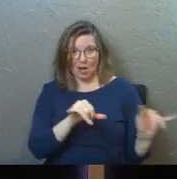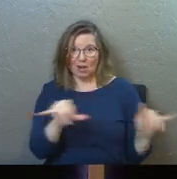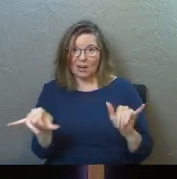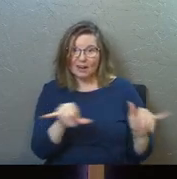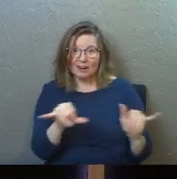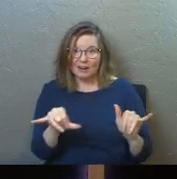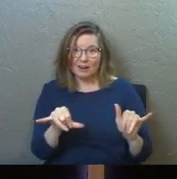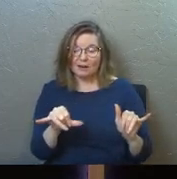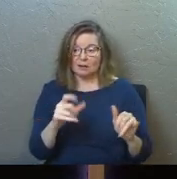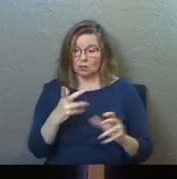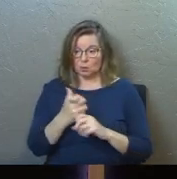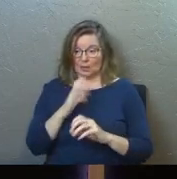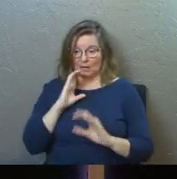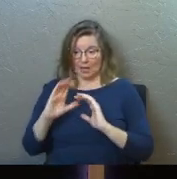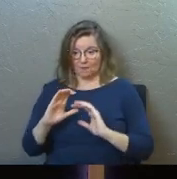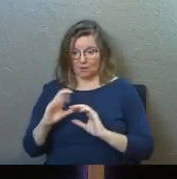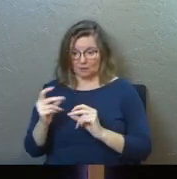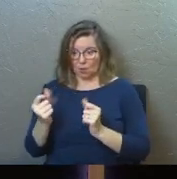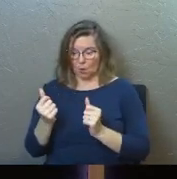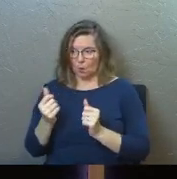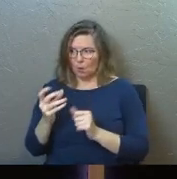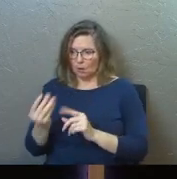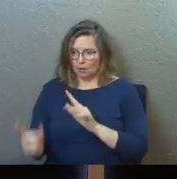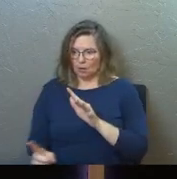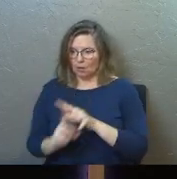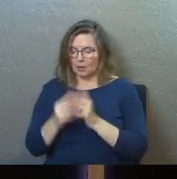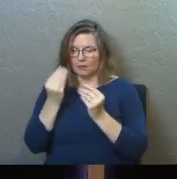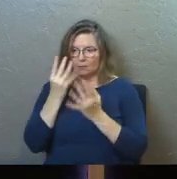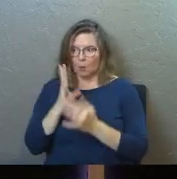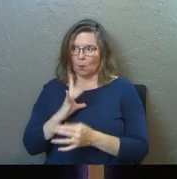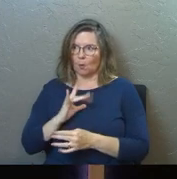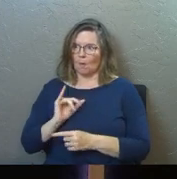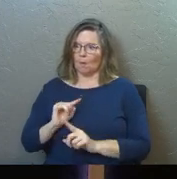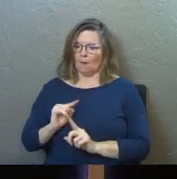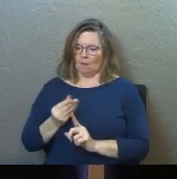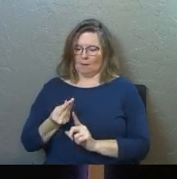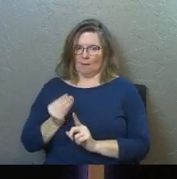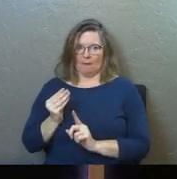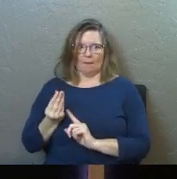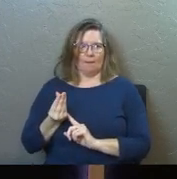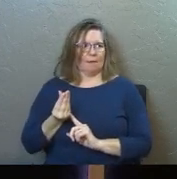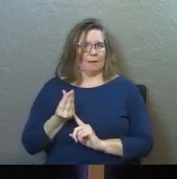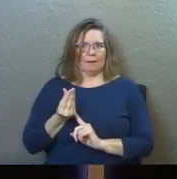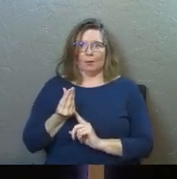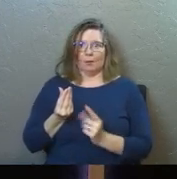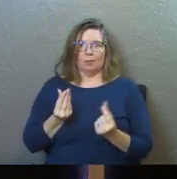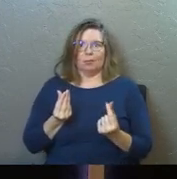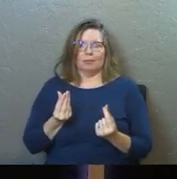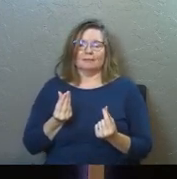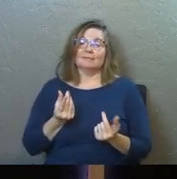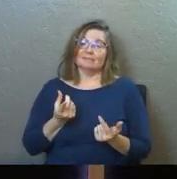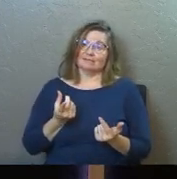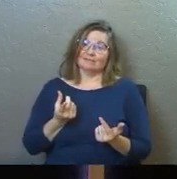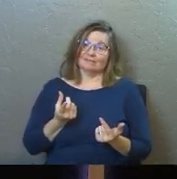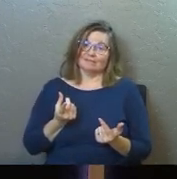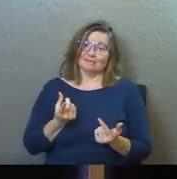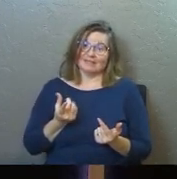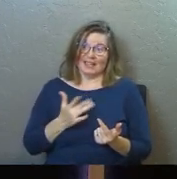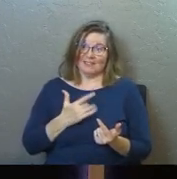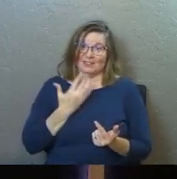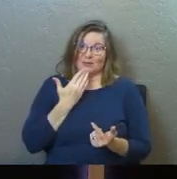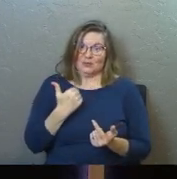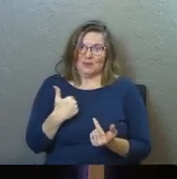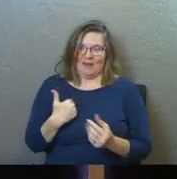trying to say, you get into a conversation, and all of a sudden, juicy gossip starts, let's be real, it tastes good,